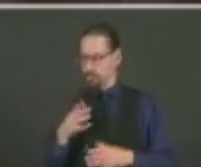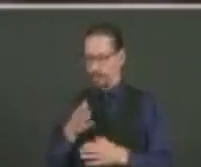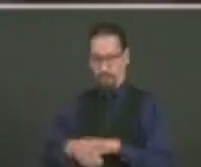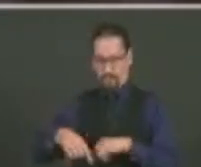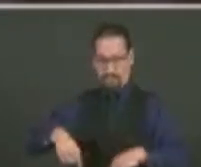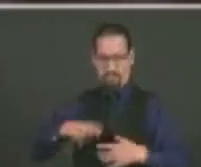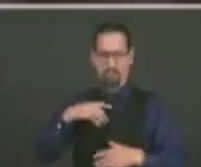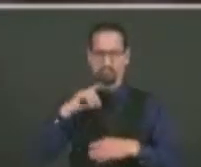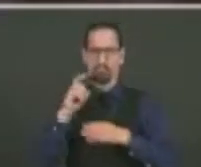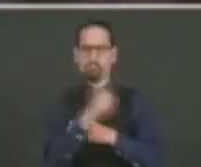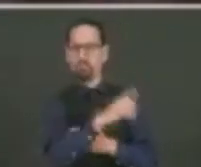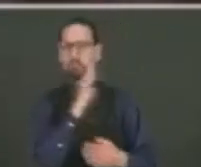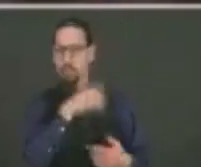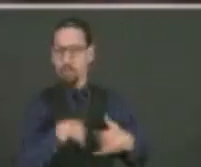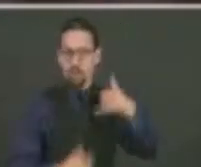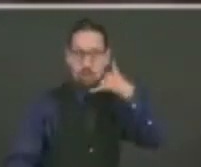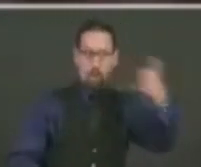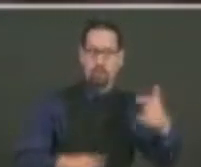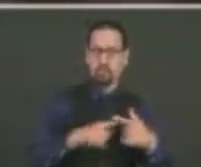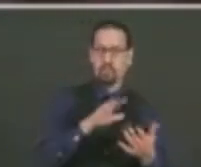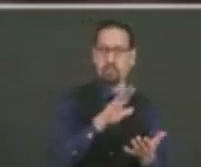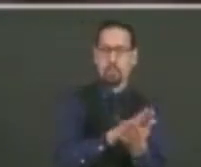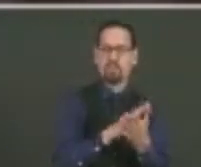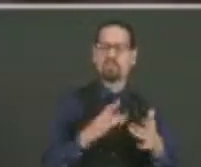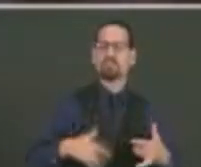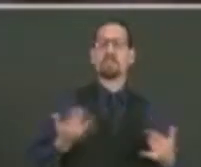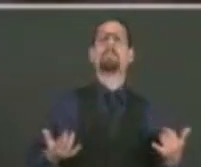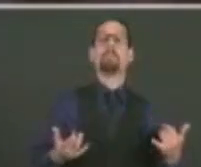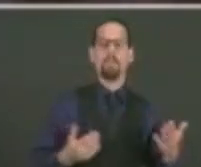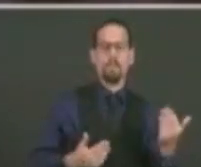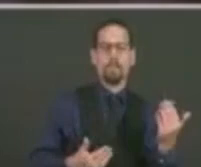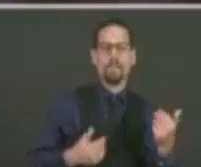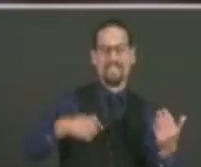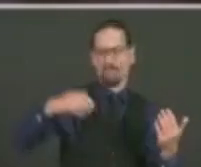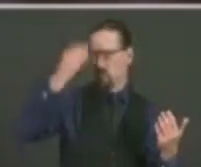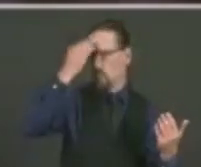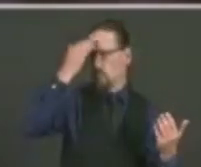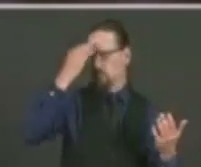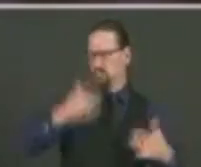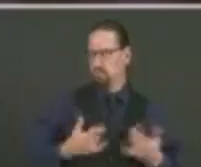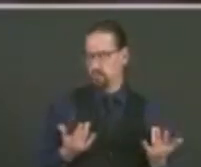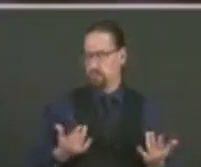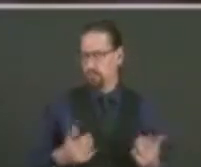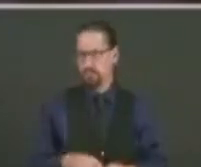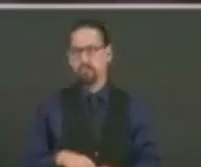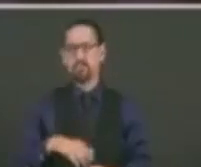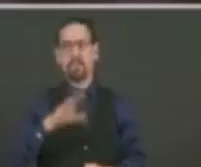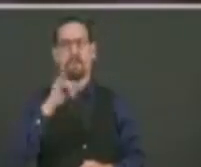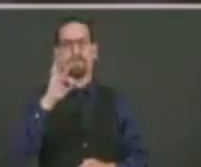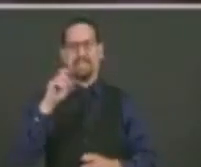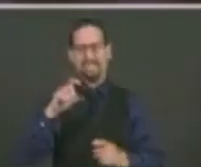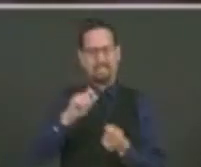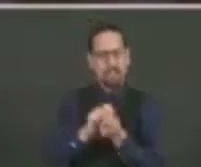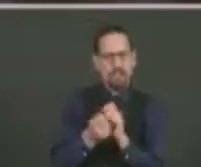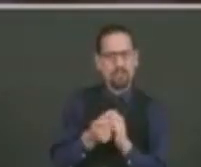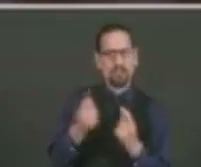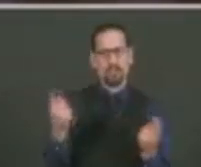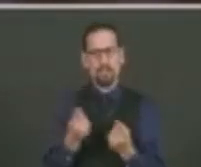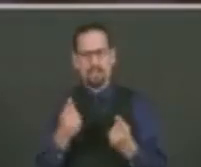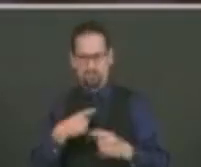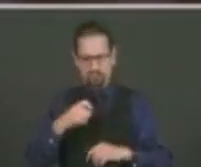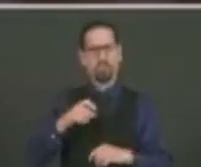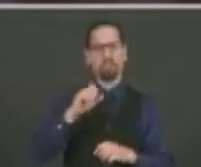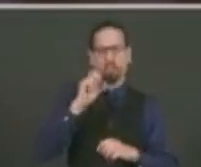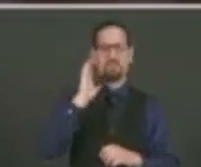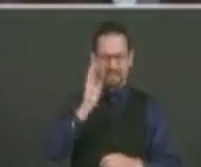I will make sure that everybody has the information. And if there's something that needs to be changed and corrected, we will work with the superintendent to ensure that it